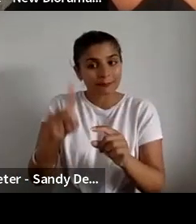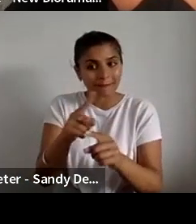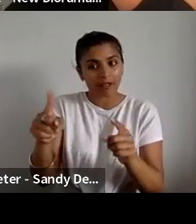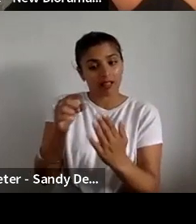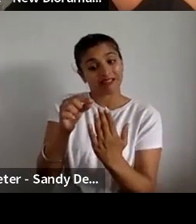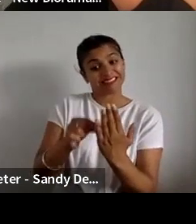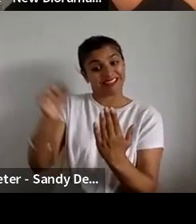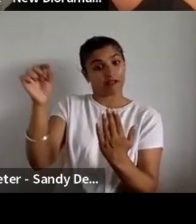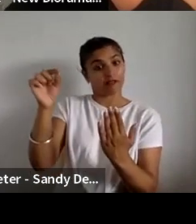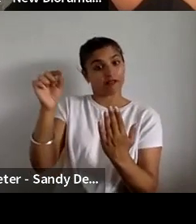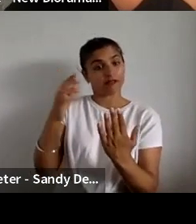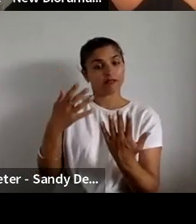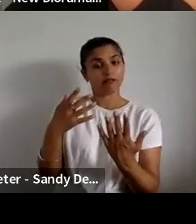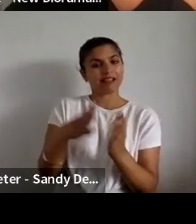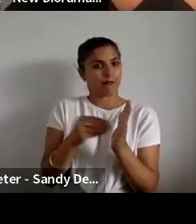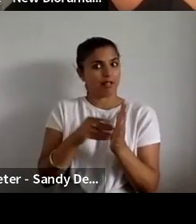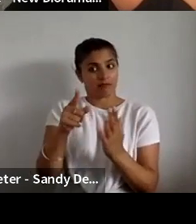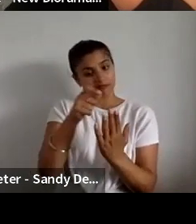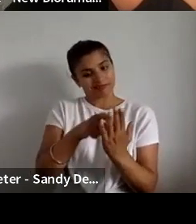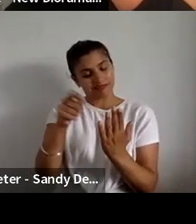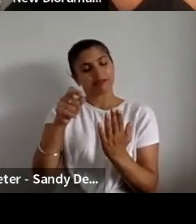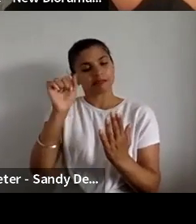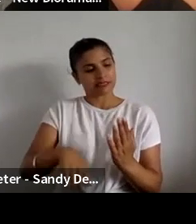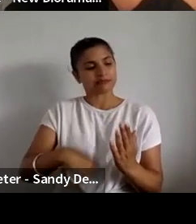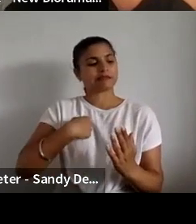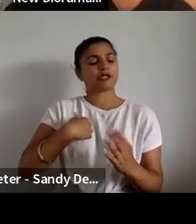I am early career, I'm based in UK.